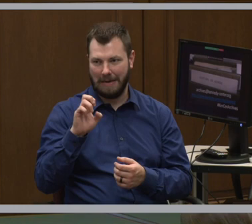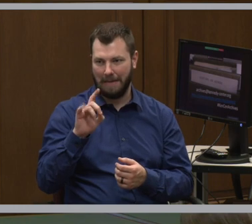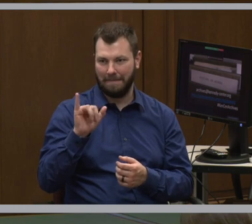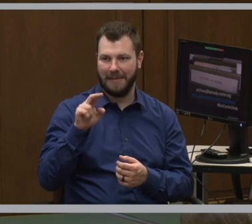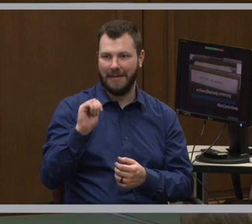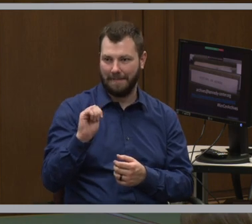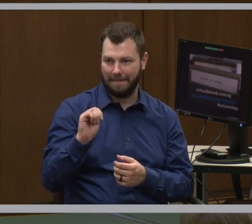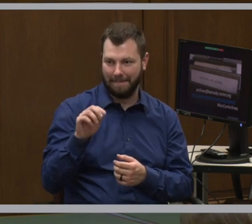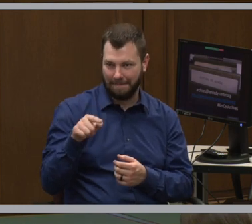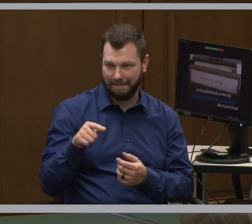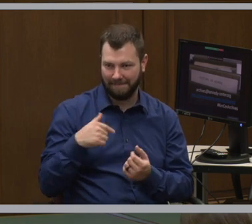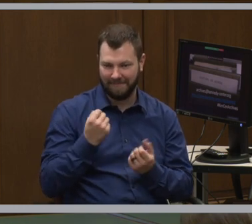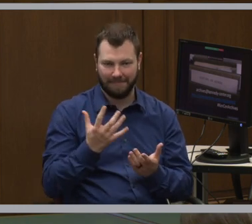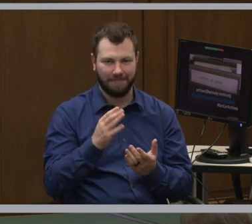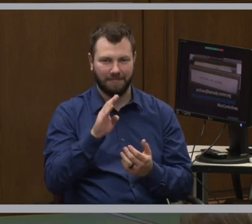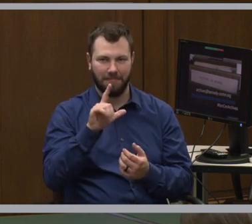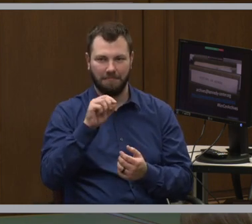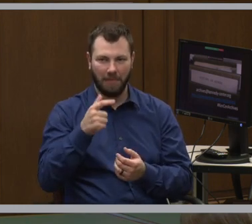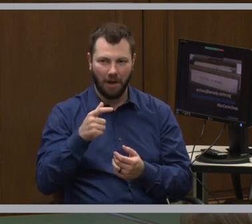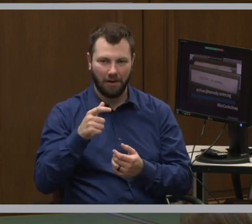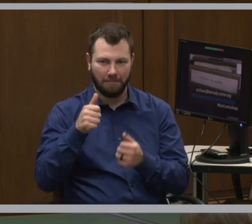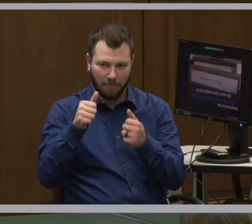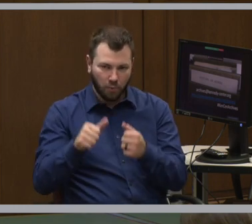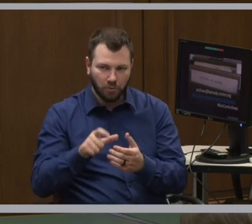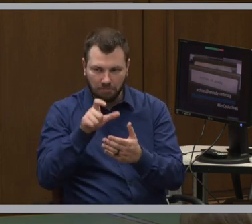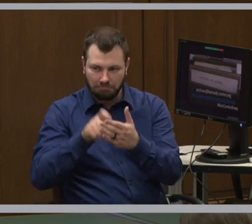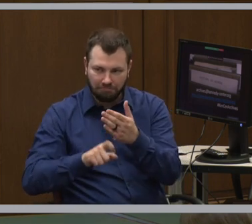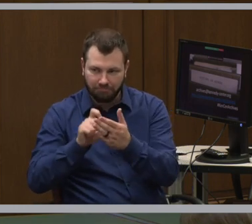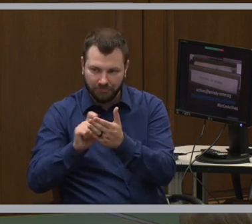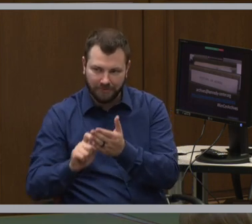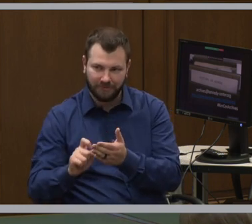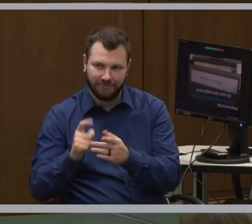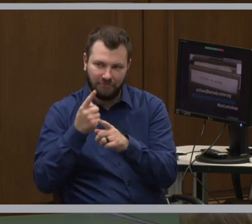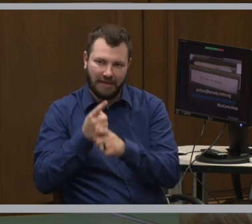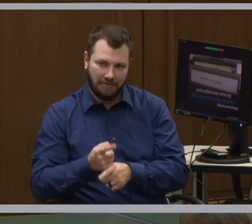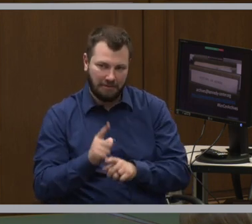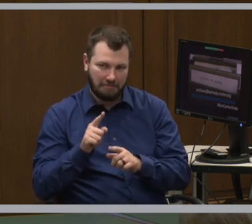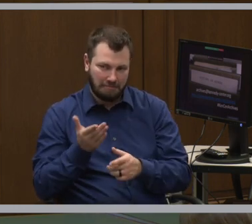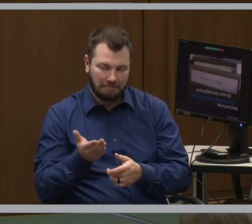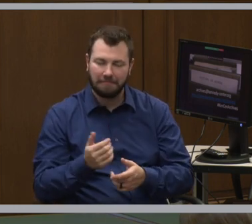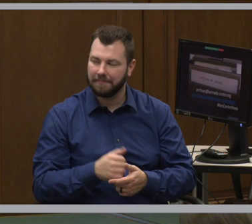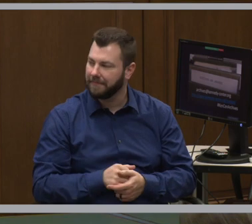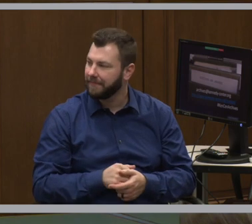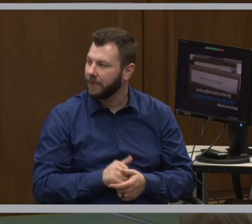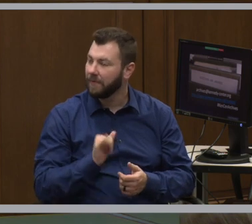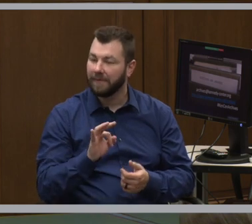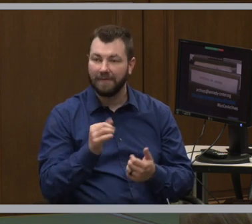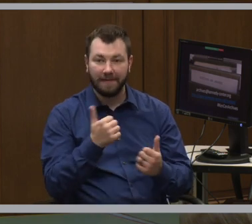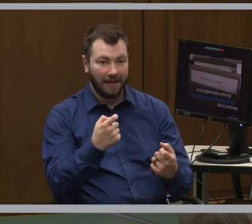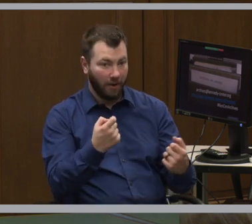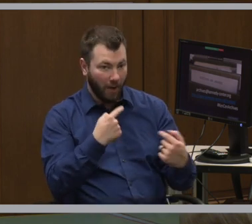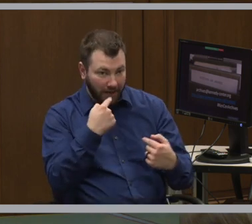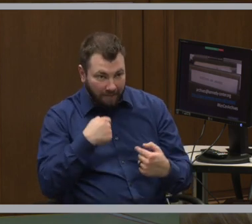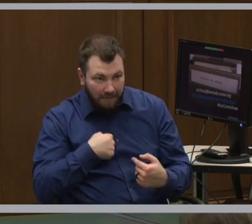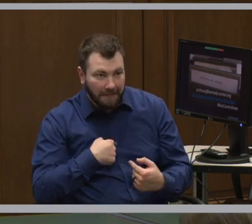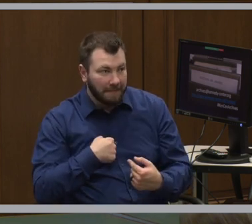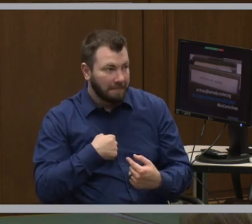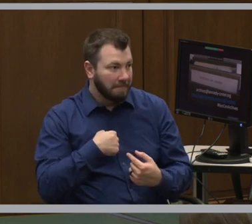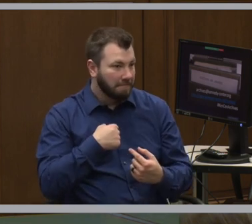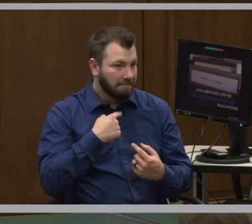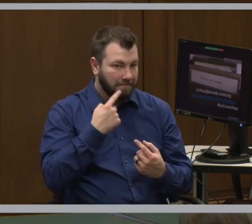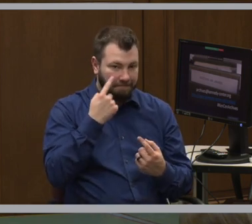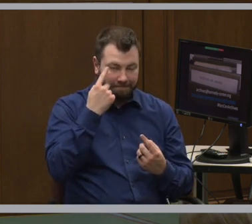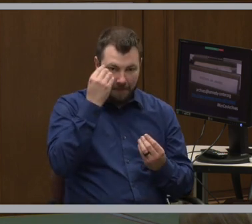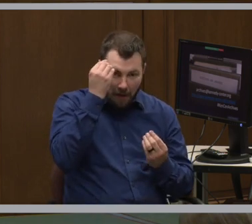written quite a few blog posts and things and post really regularly. And, yeah, if you have any questions for me, thoughts for me,